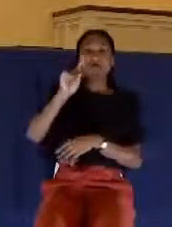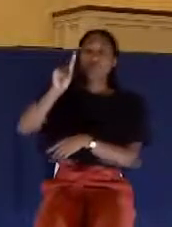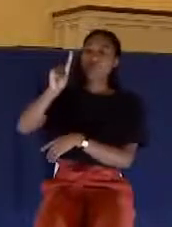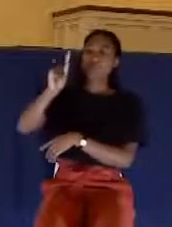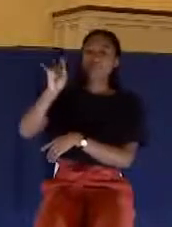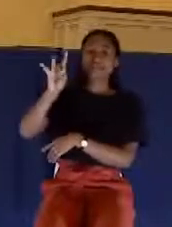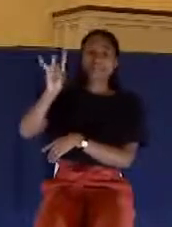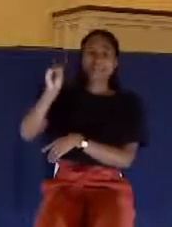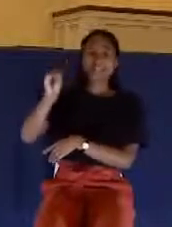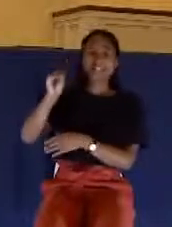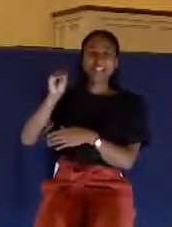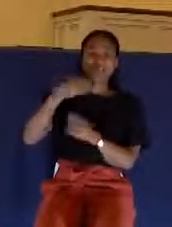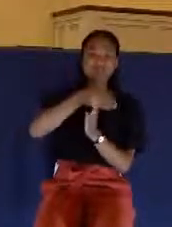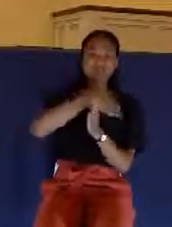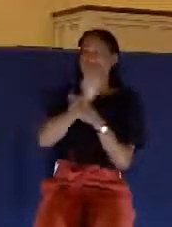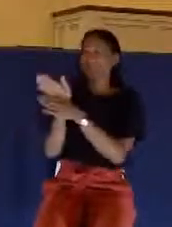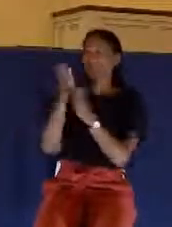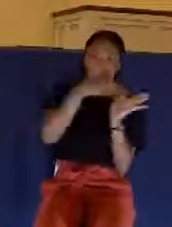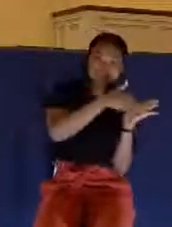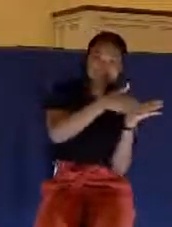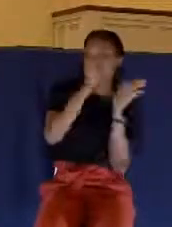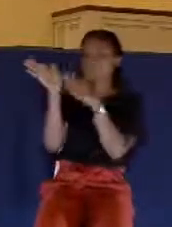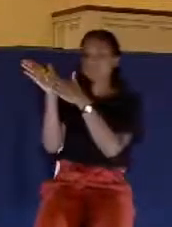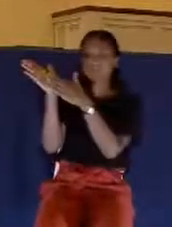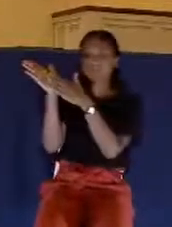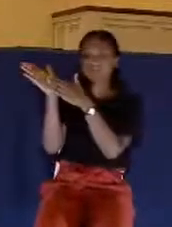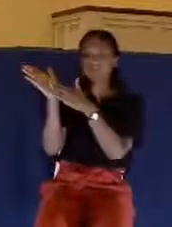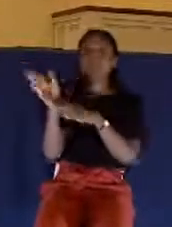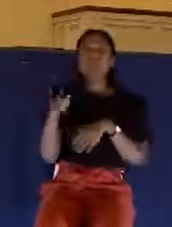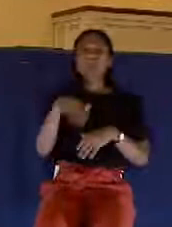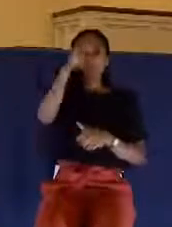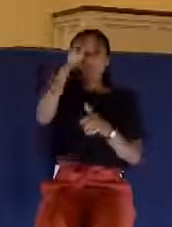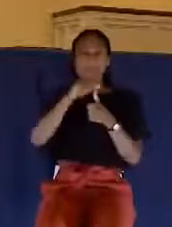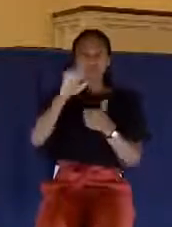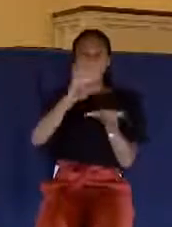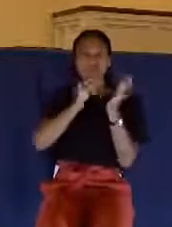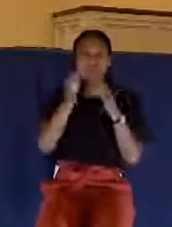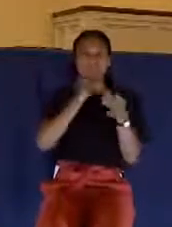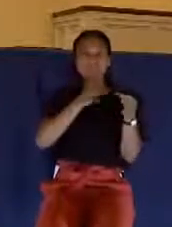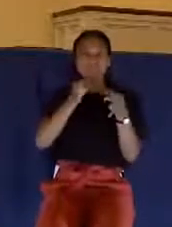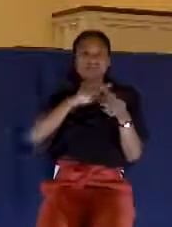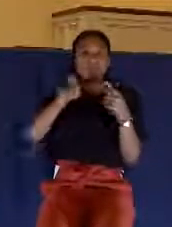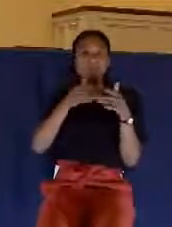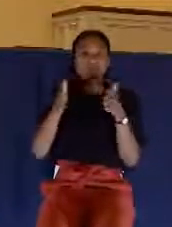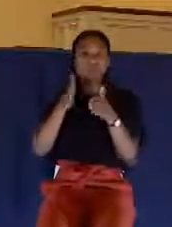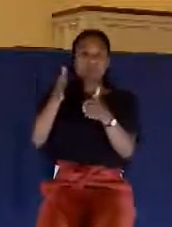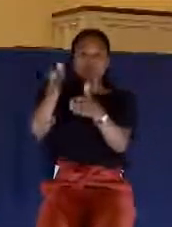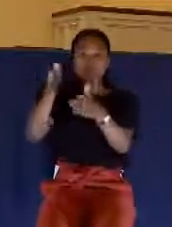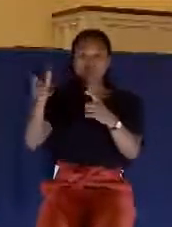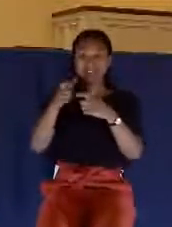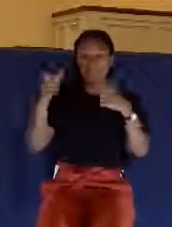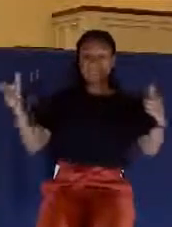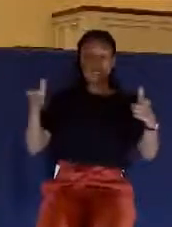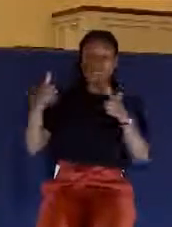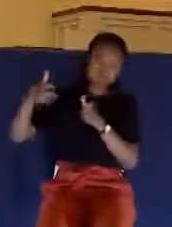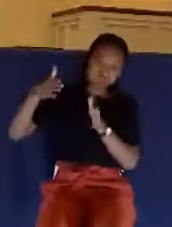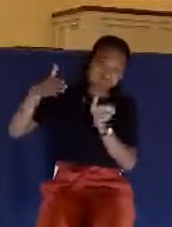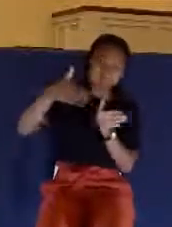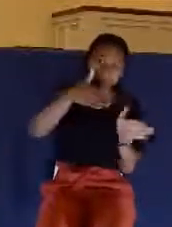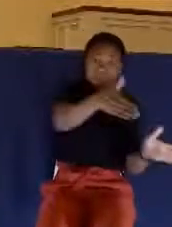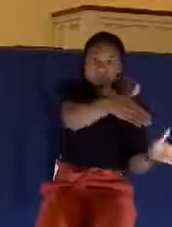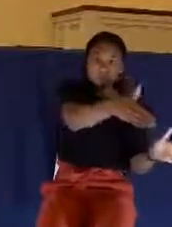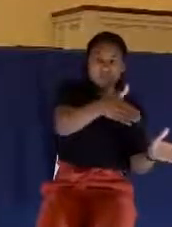the two roads in Matthew 7. There's a broad road that leads to destruction. There's a narrow road that leads to life everlasting.